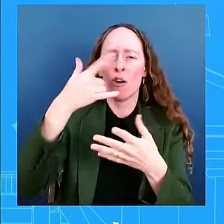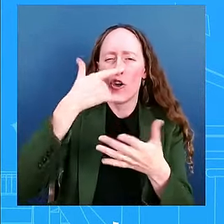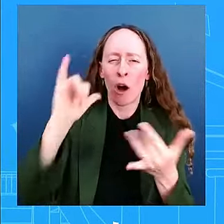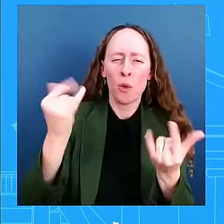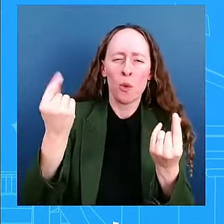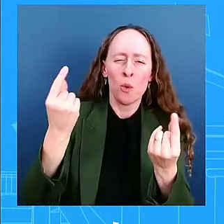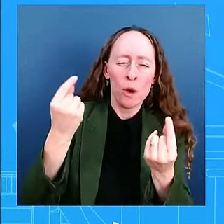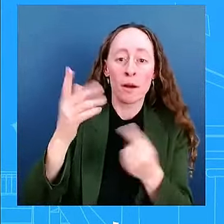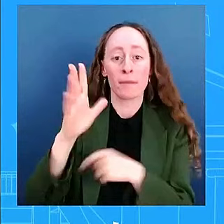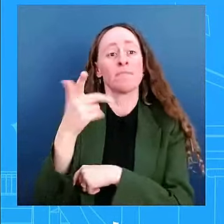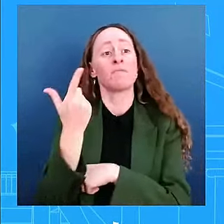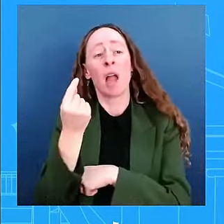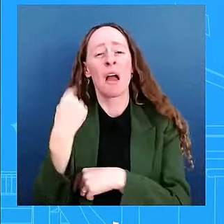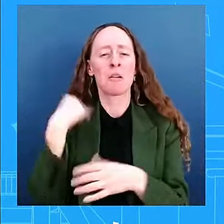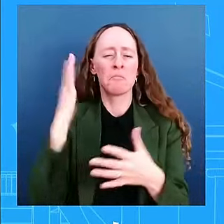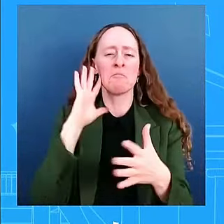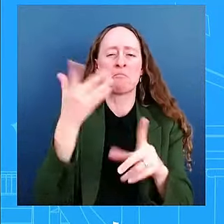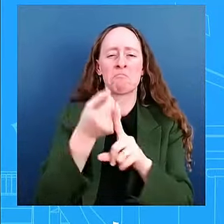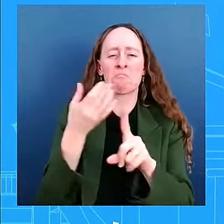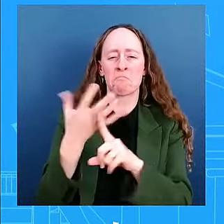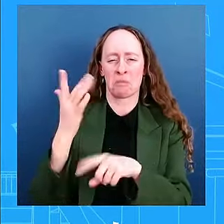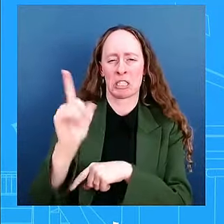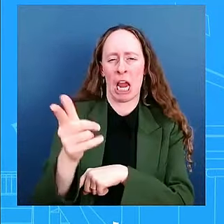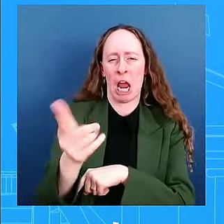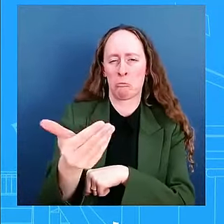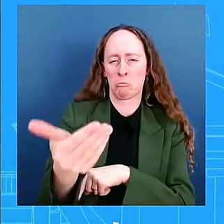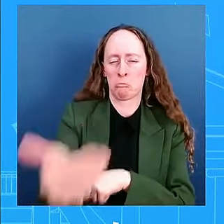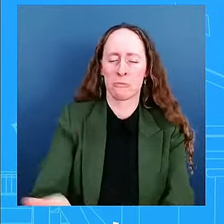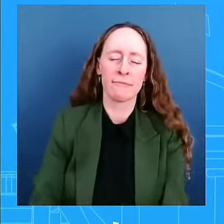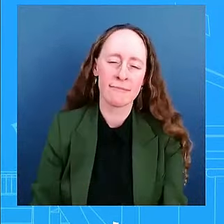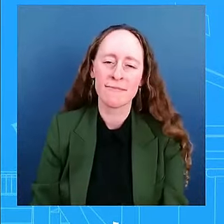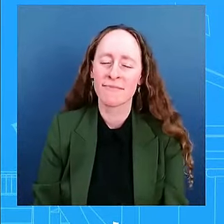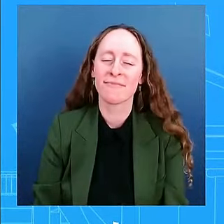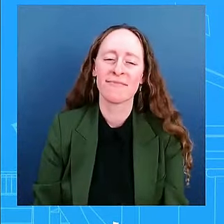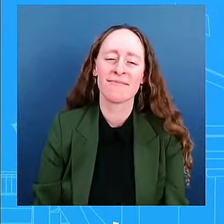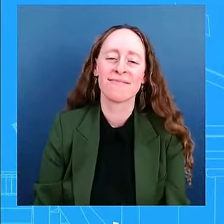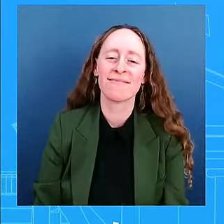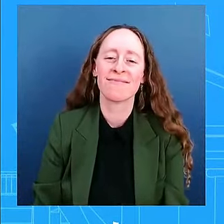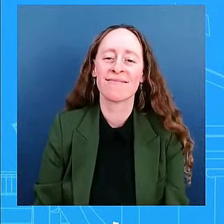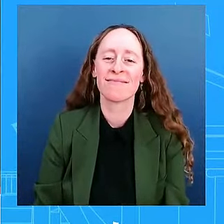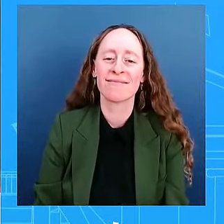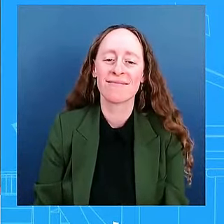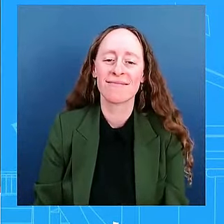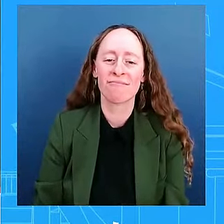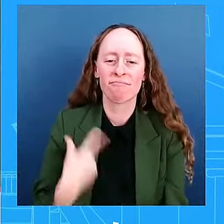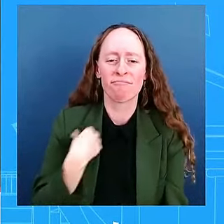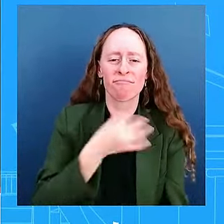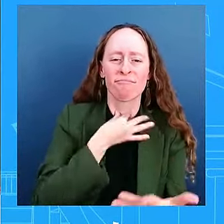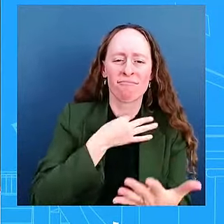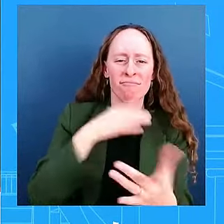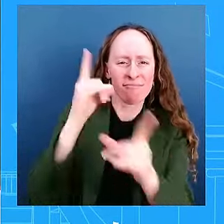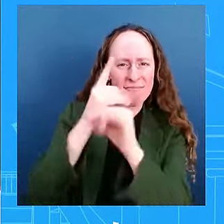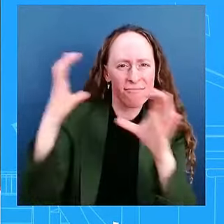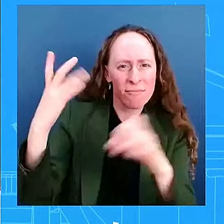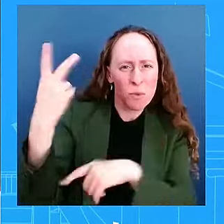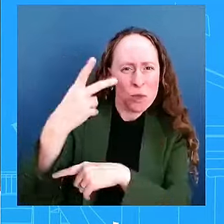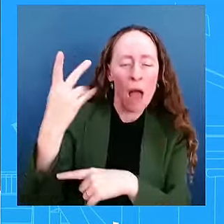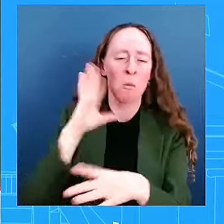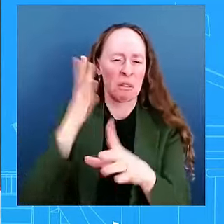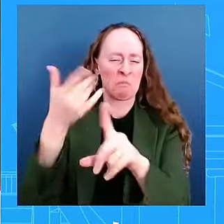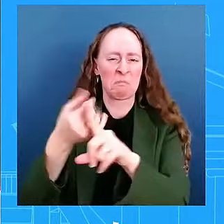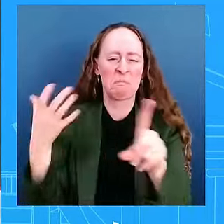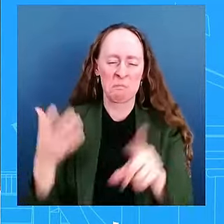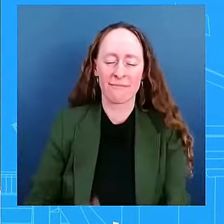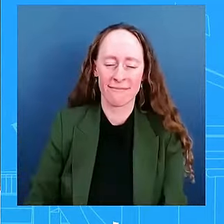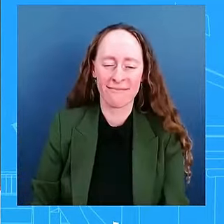of the President's engagement in Germany tomorrow, the next two days. Can I ask, with concerns